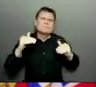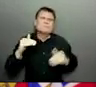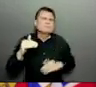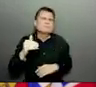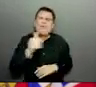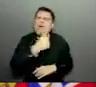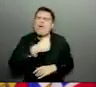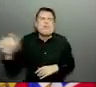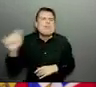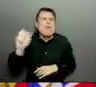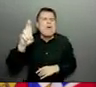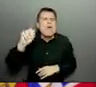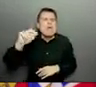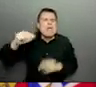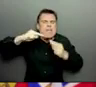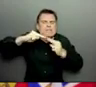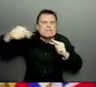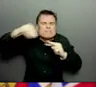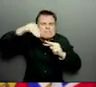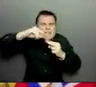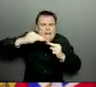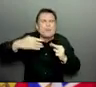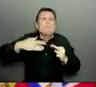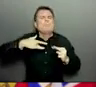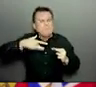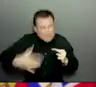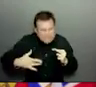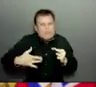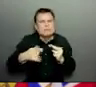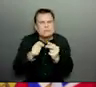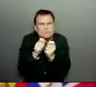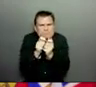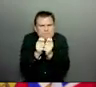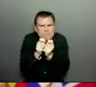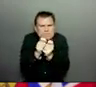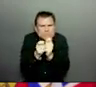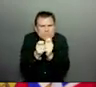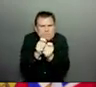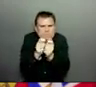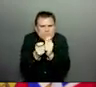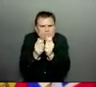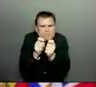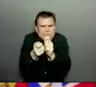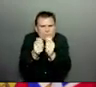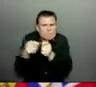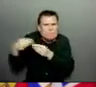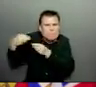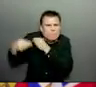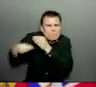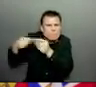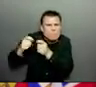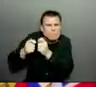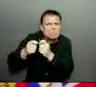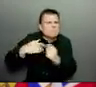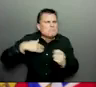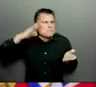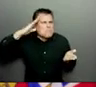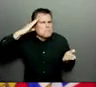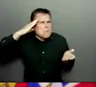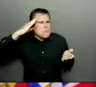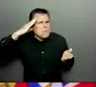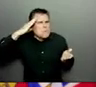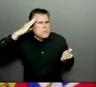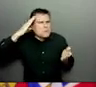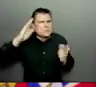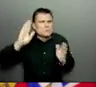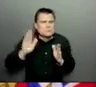this one mutates relatively slowly. And we did see these slight differences if we think. the comparison of people who